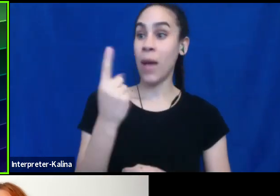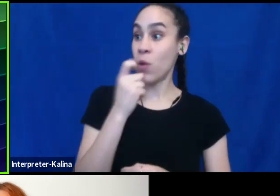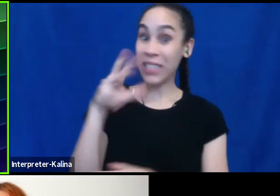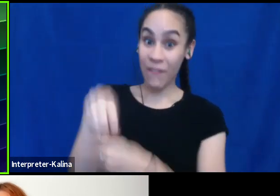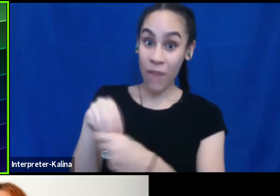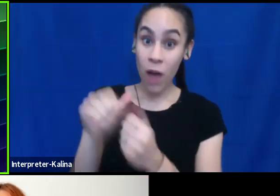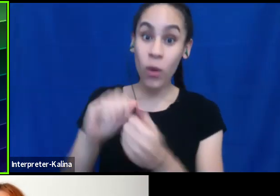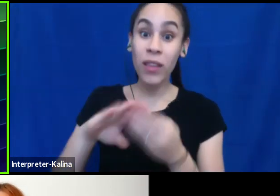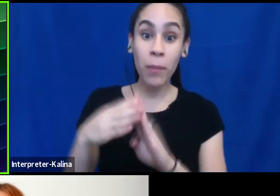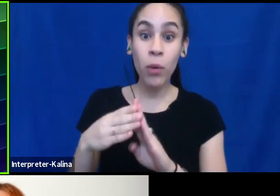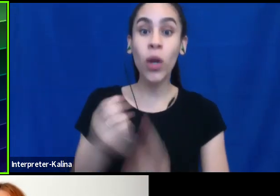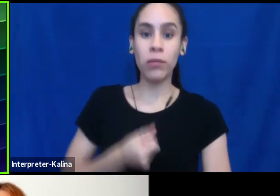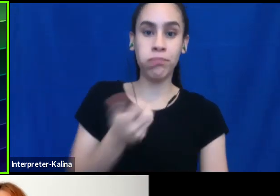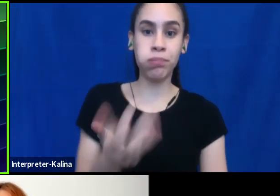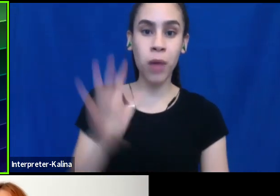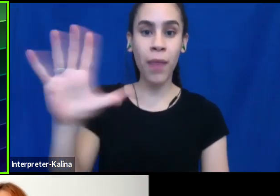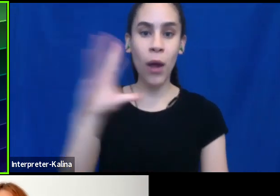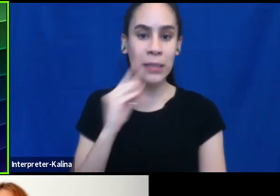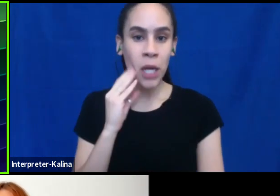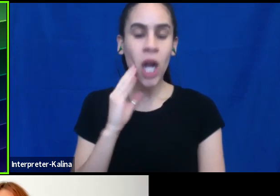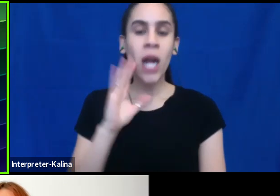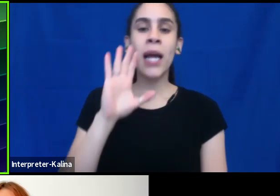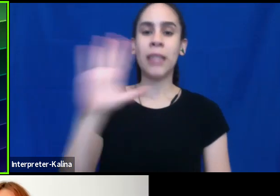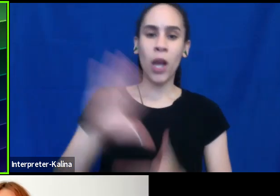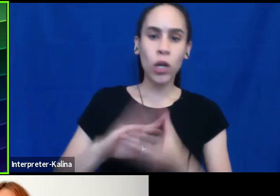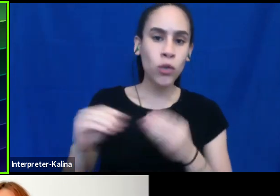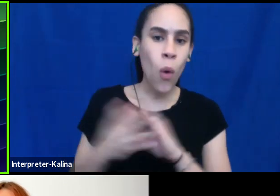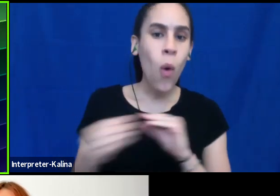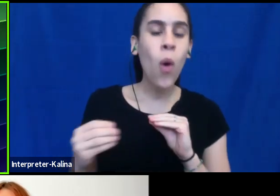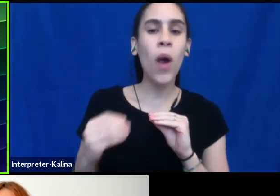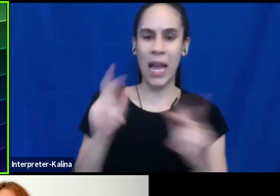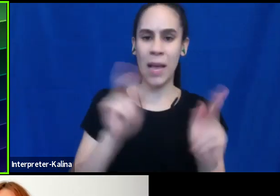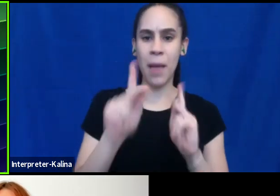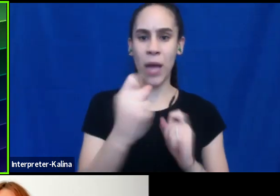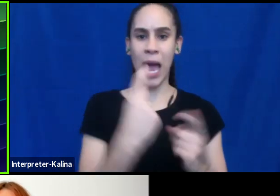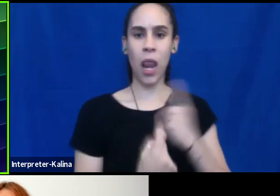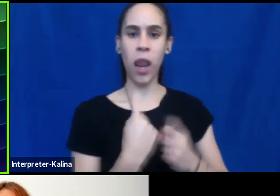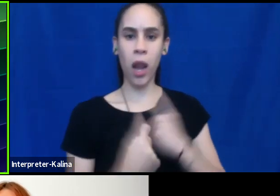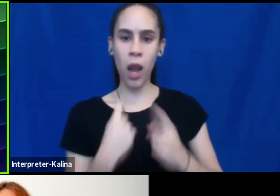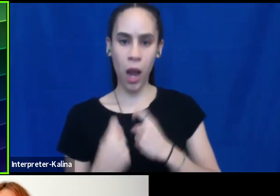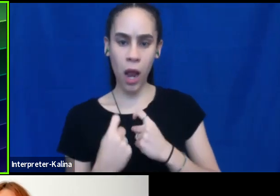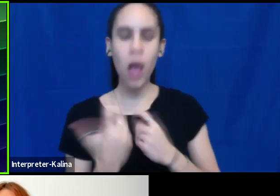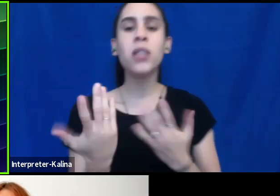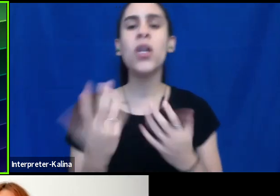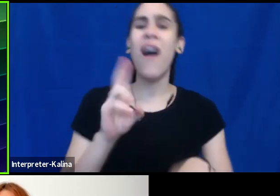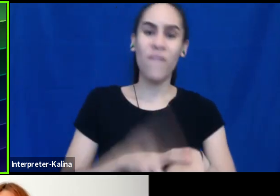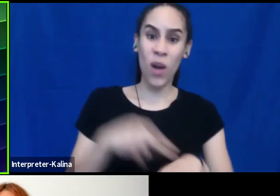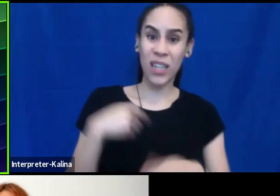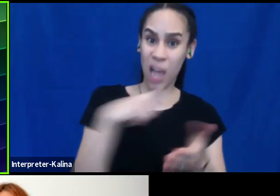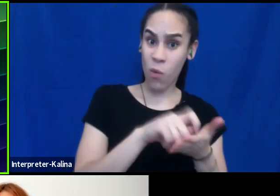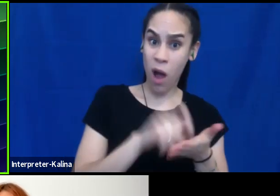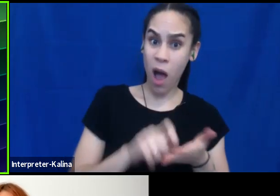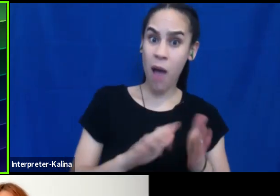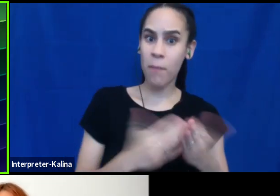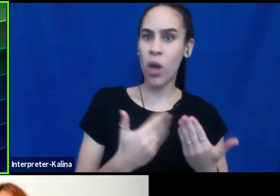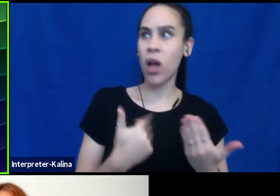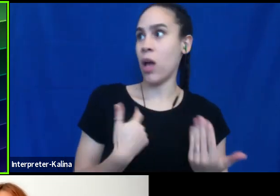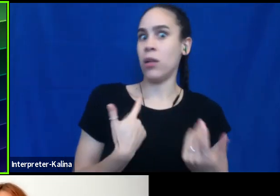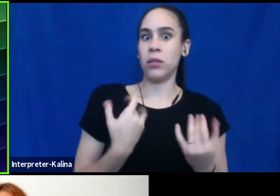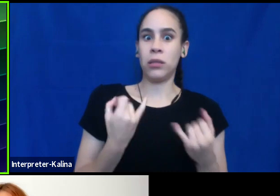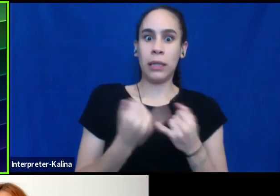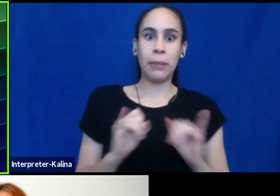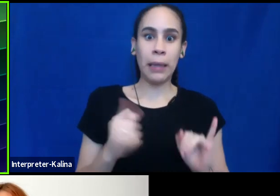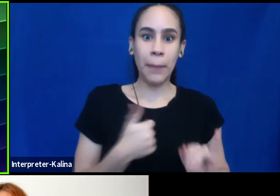experiences, and then an ally and folks could ask questions. Um, and of course, when I wrote my book, I, there, I was on my own writing a book about how to be an ally.